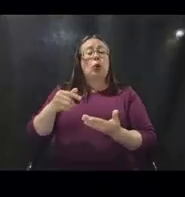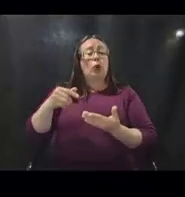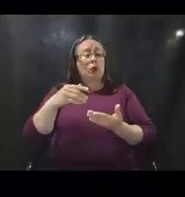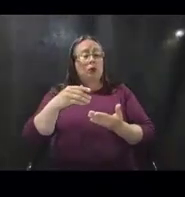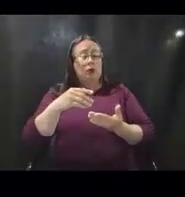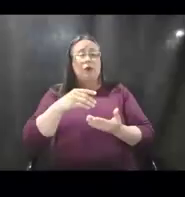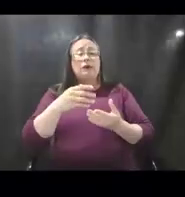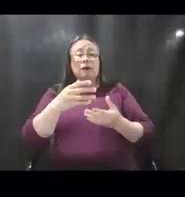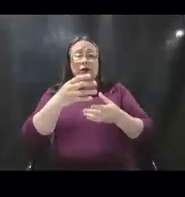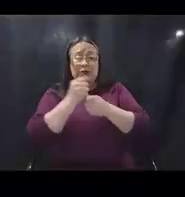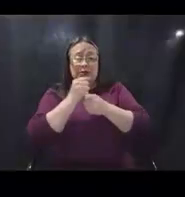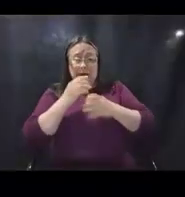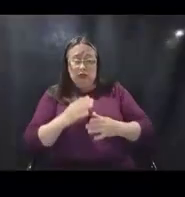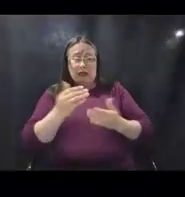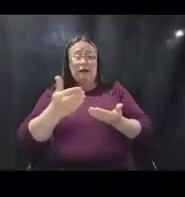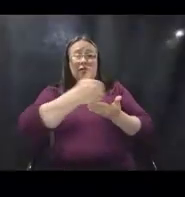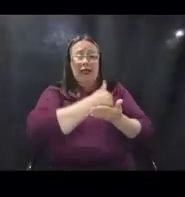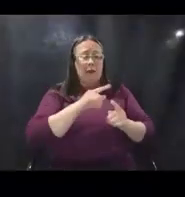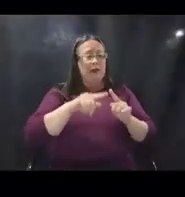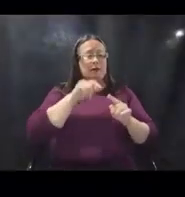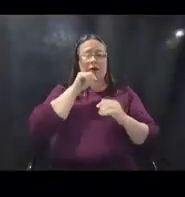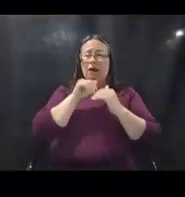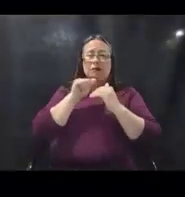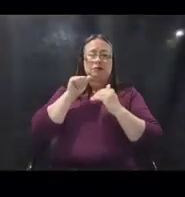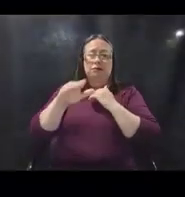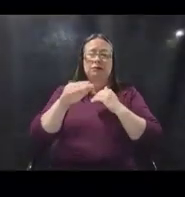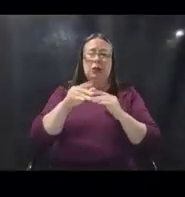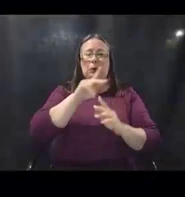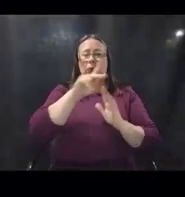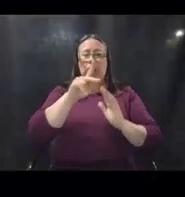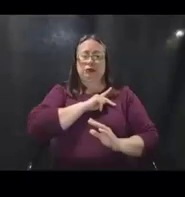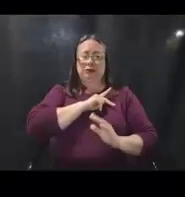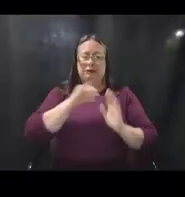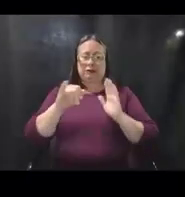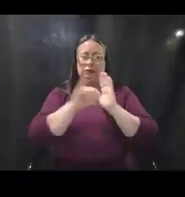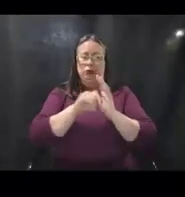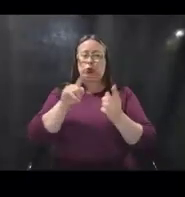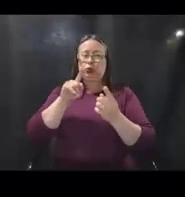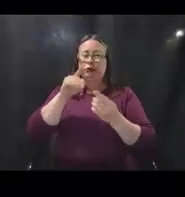but not submit personally identifiable information to FEMA.